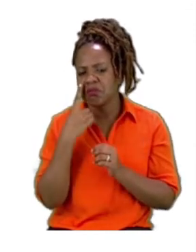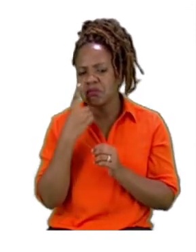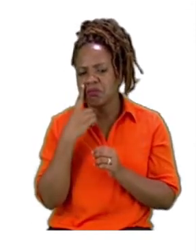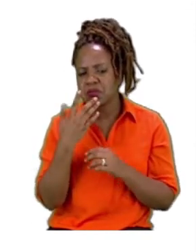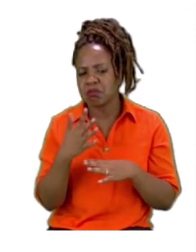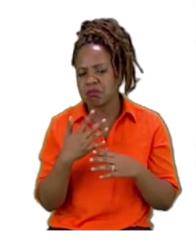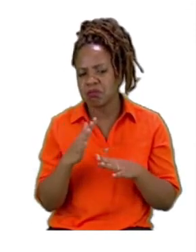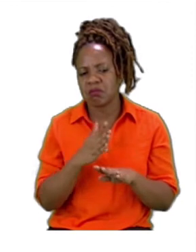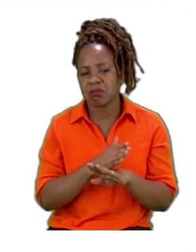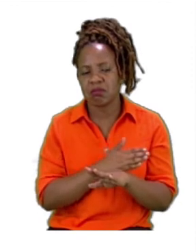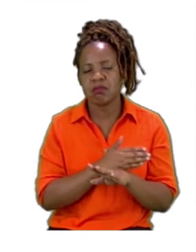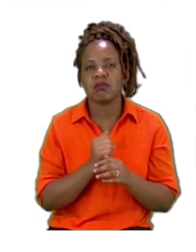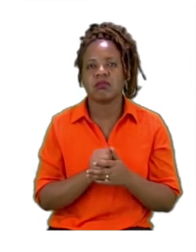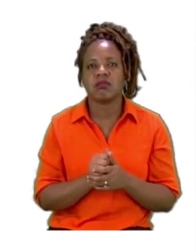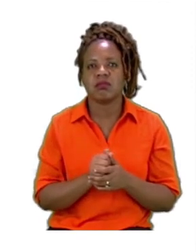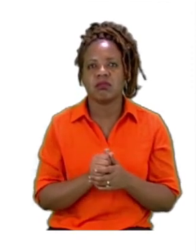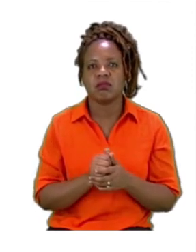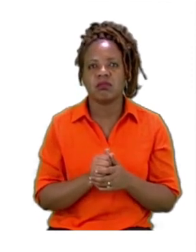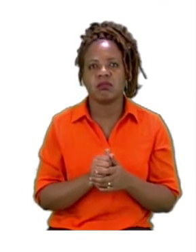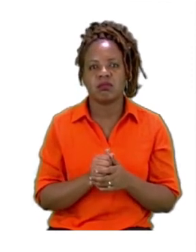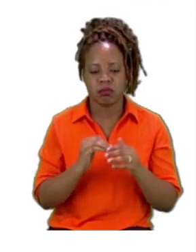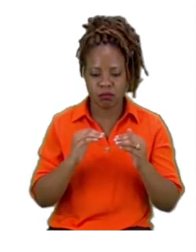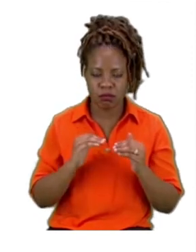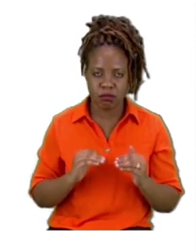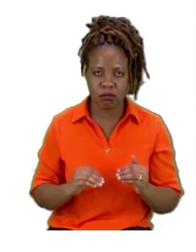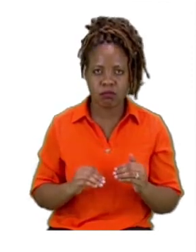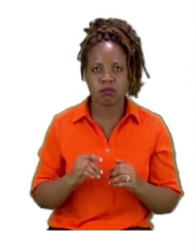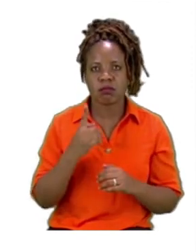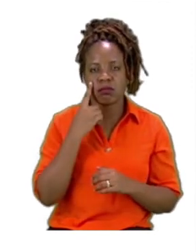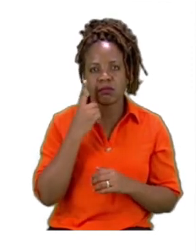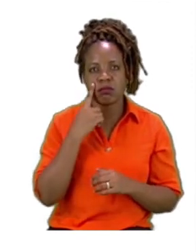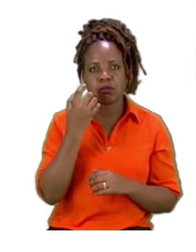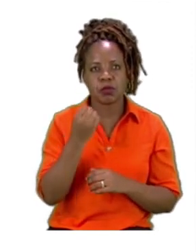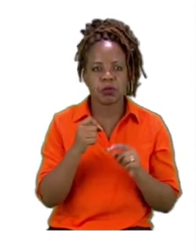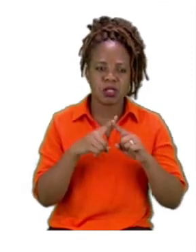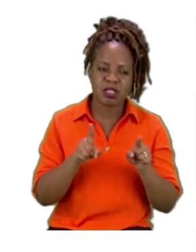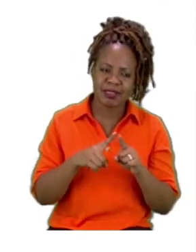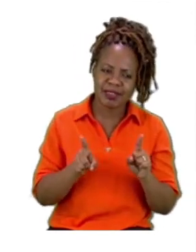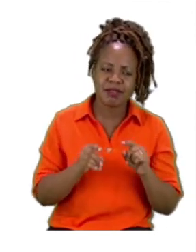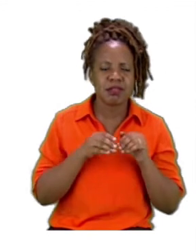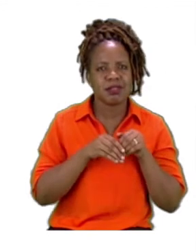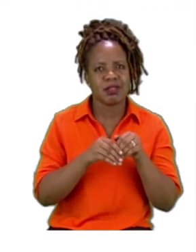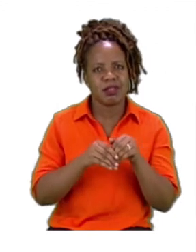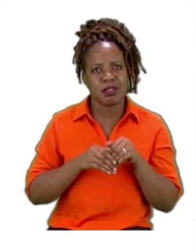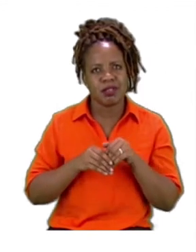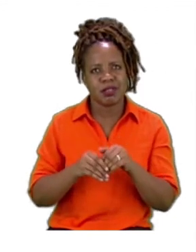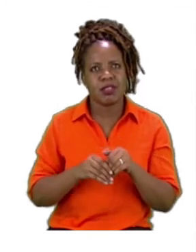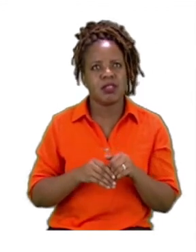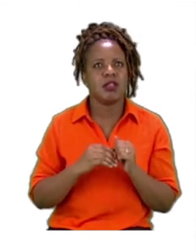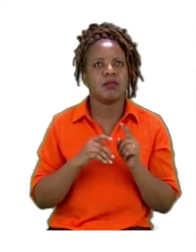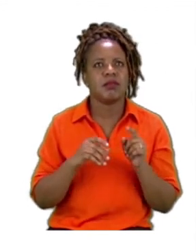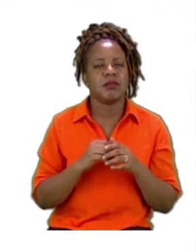Now, if you look below we have different types of transport that are being shown just like what we have on the board.